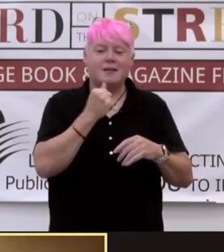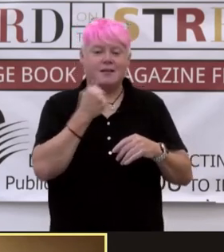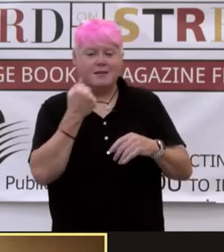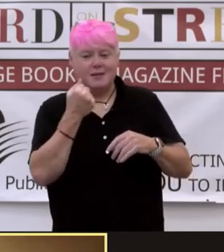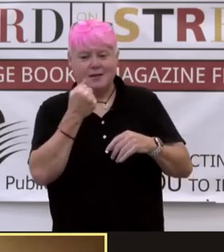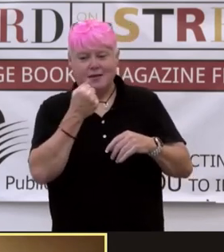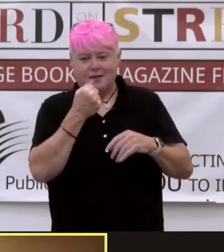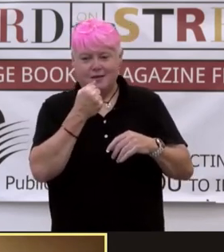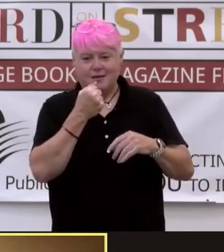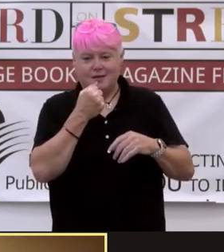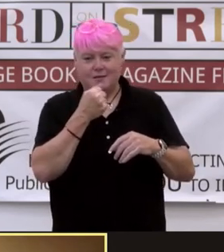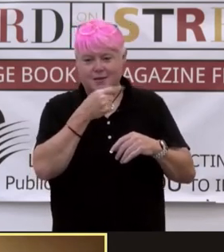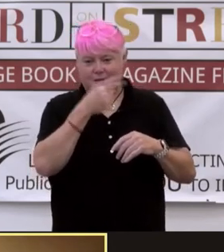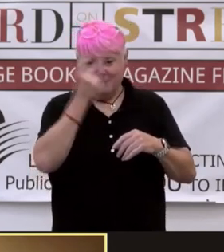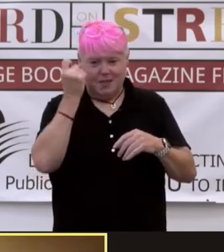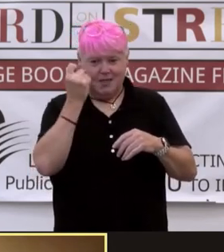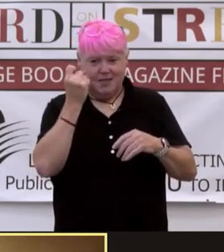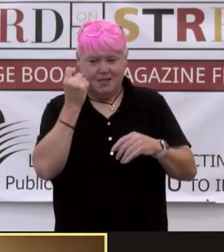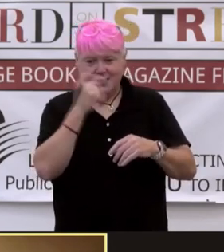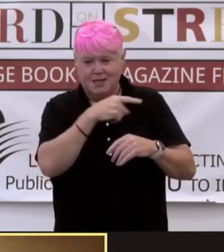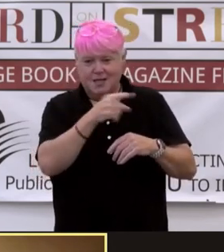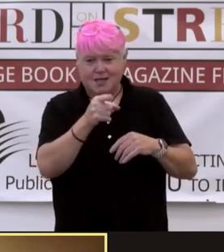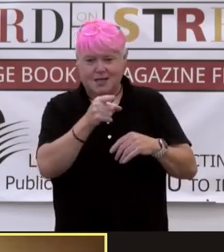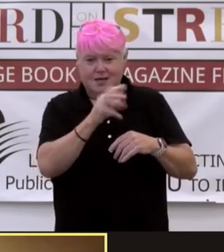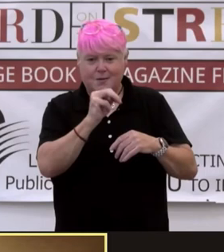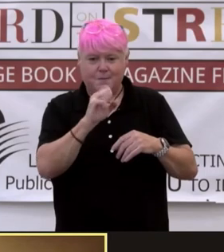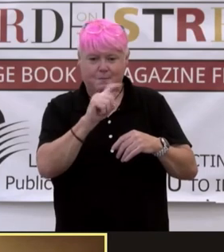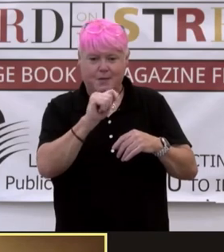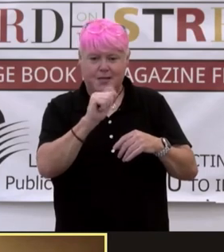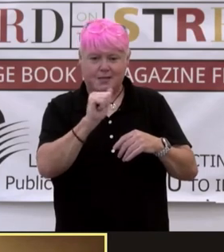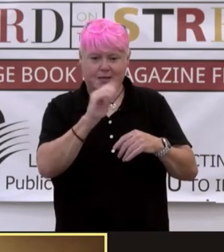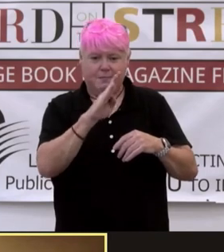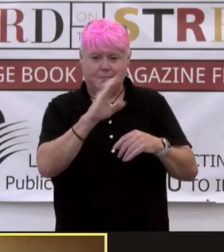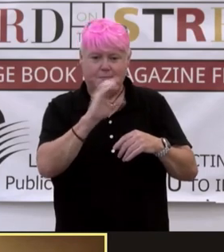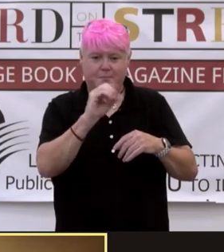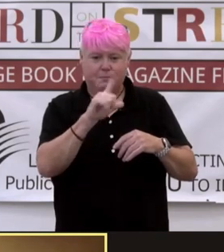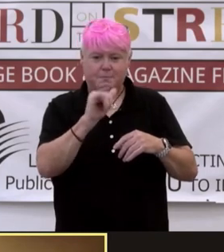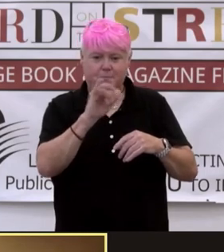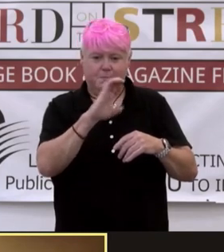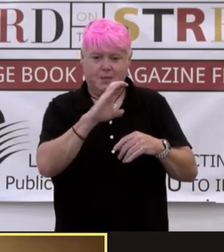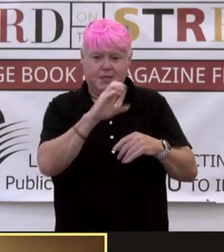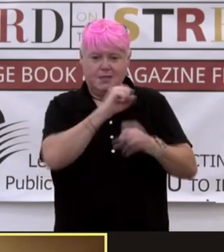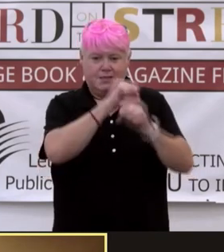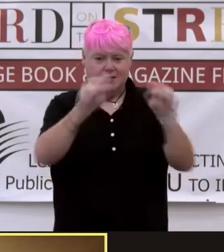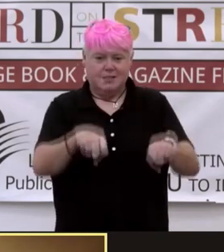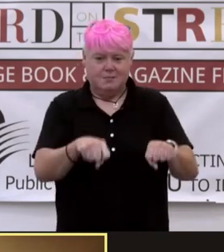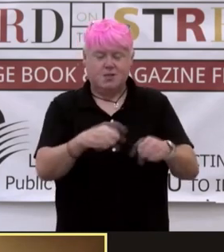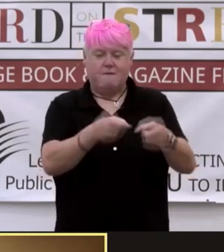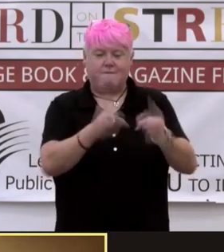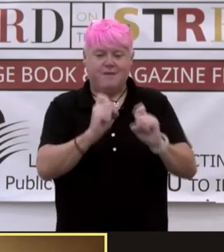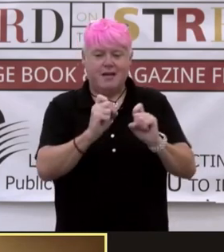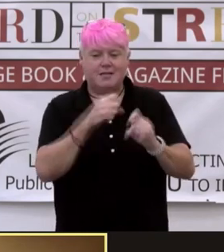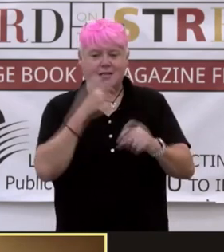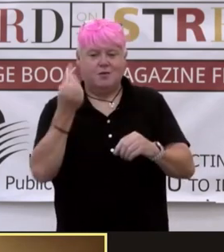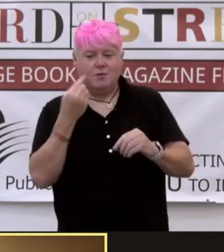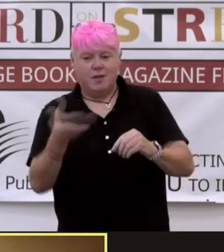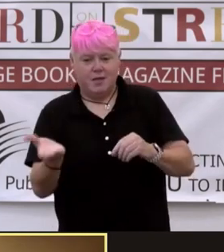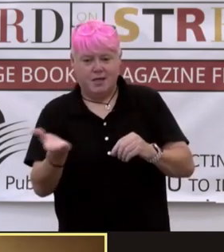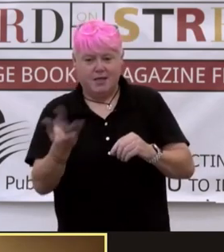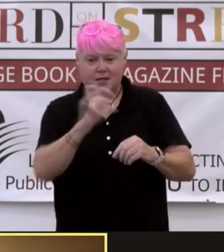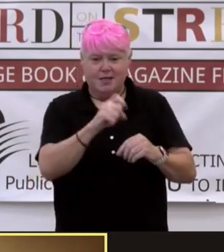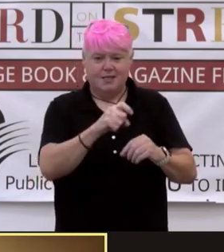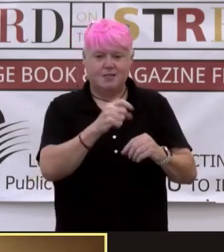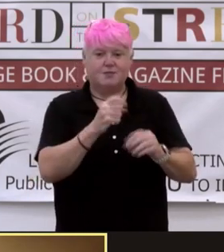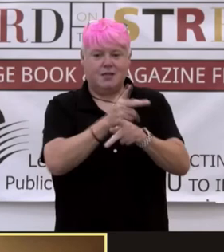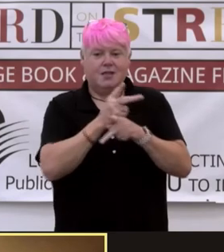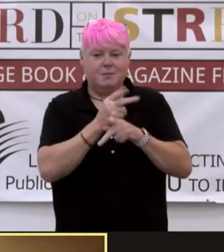didn't say it explicitly, but because their metabolism systems are so quick, that's the only thing that, that they need to keep on eating sugar.